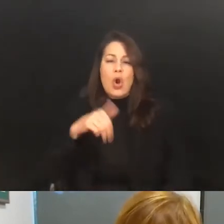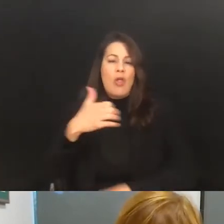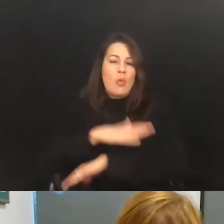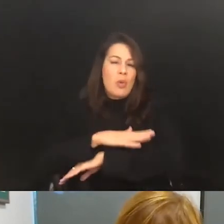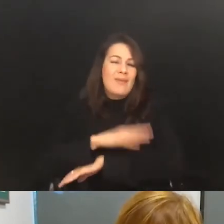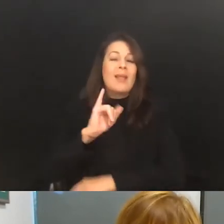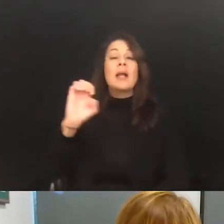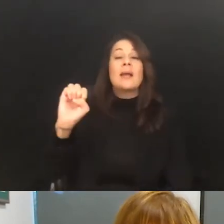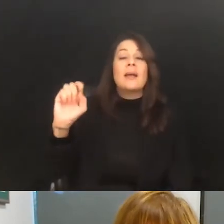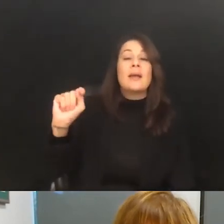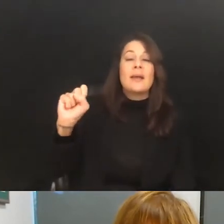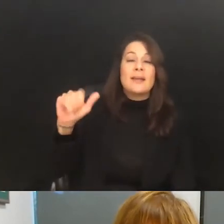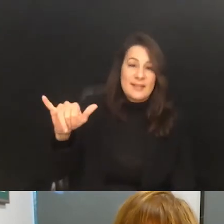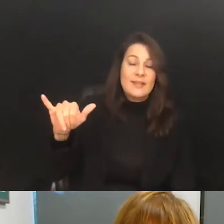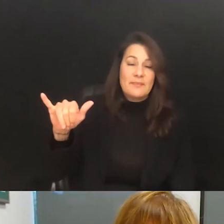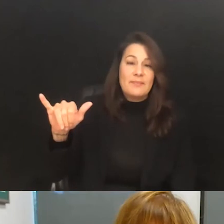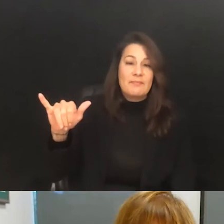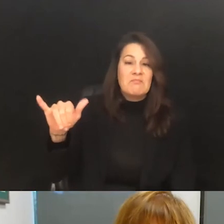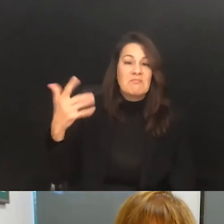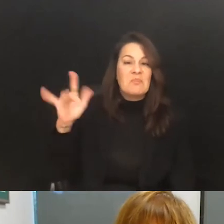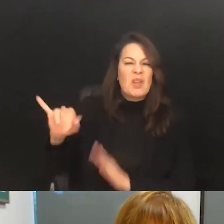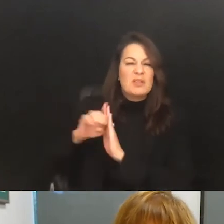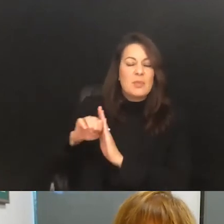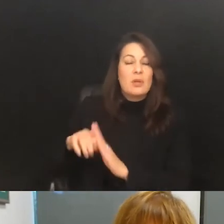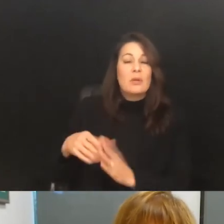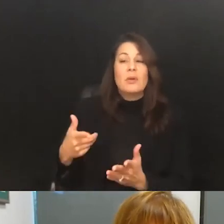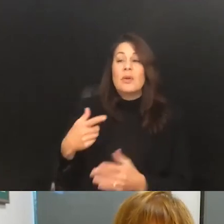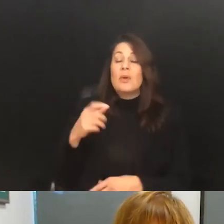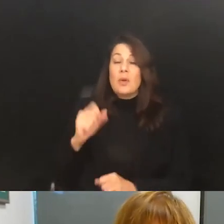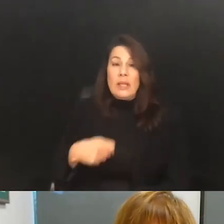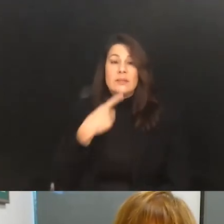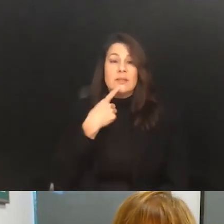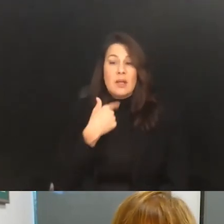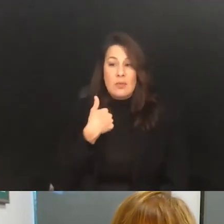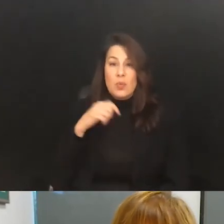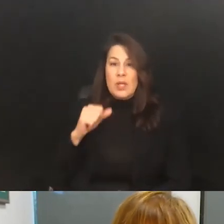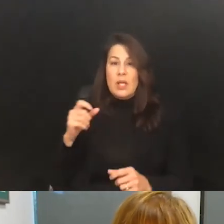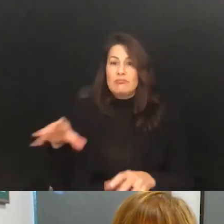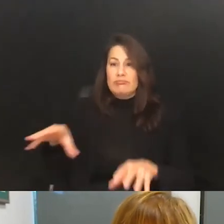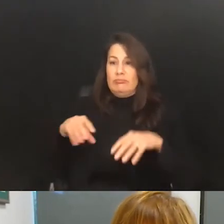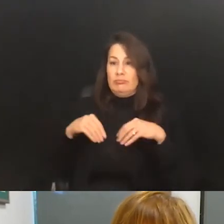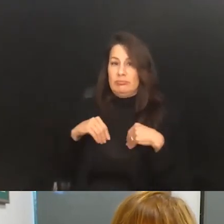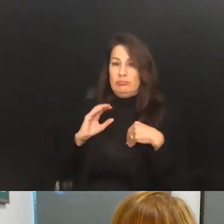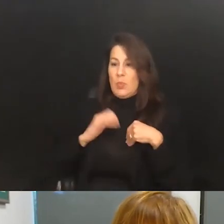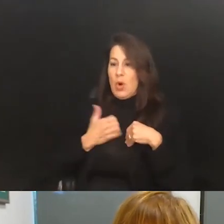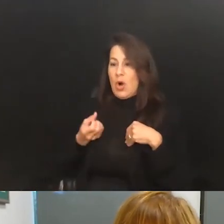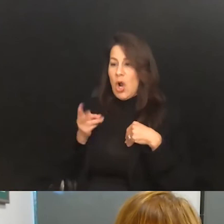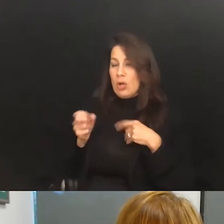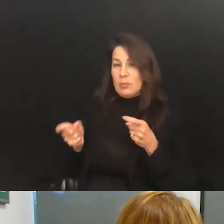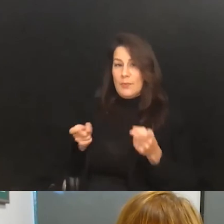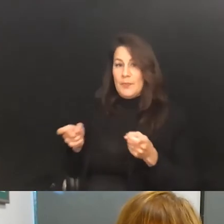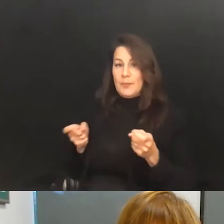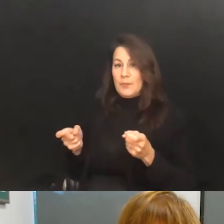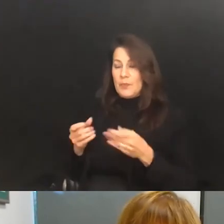Etsy, for example. So the ability to sort of say, okay, we can take the reins into our own hands and, and